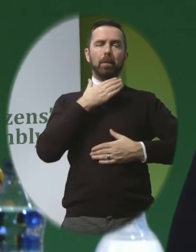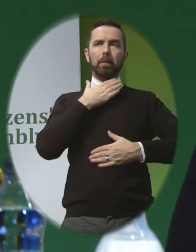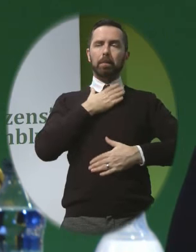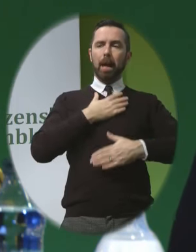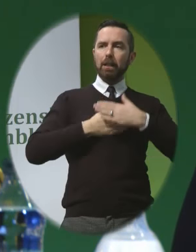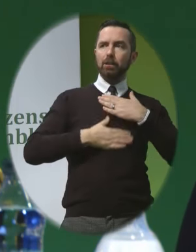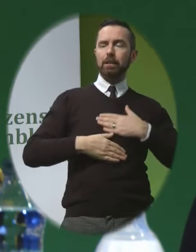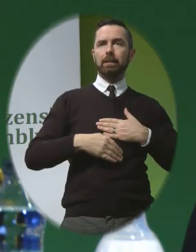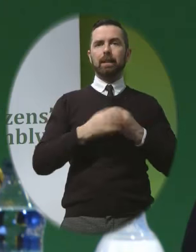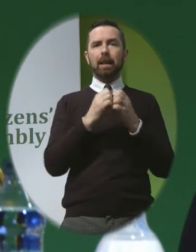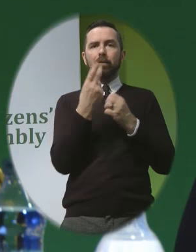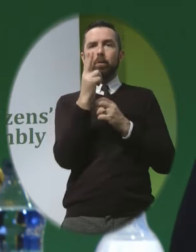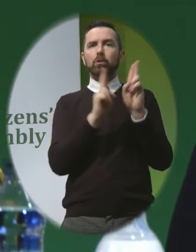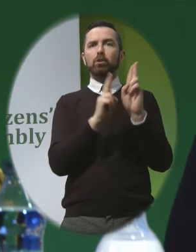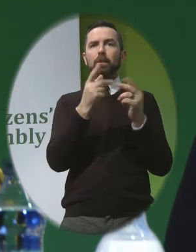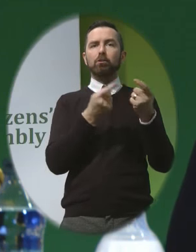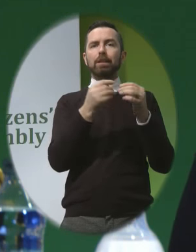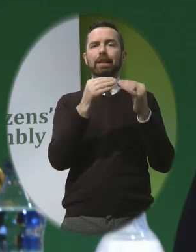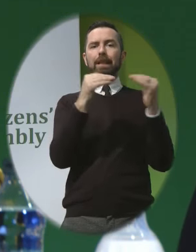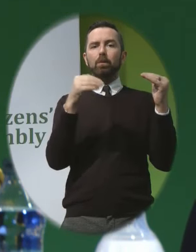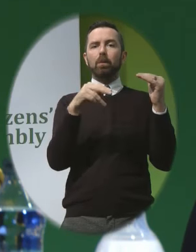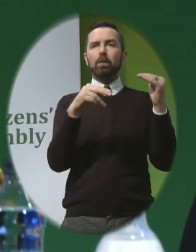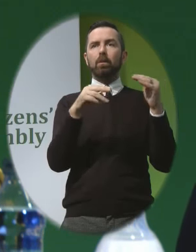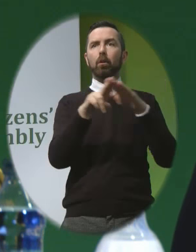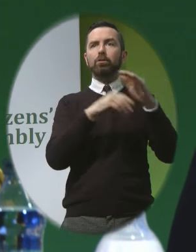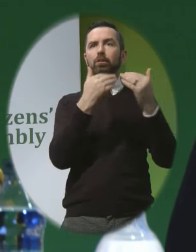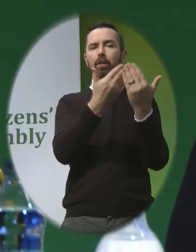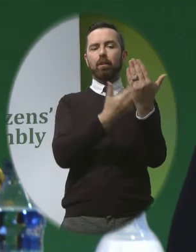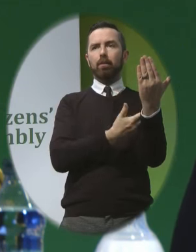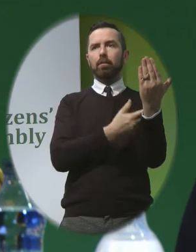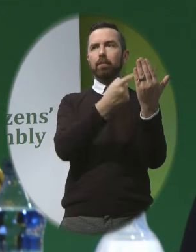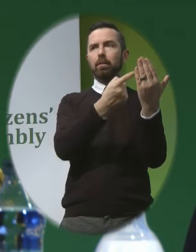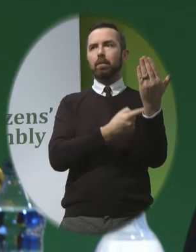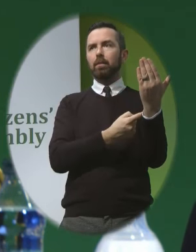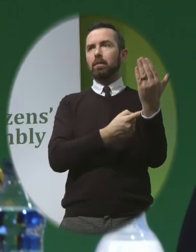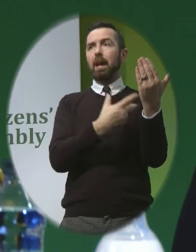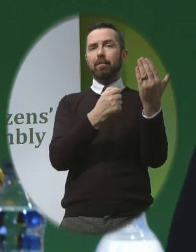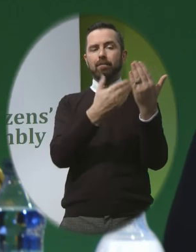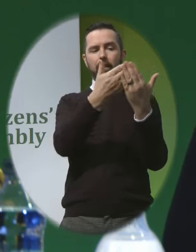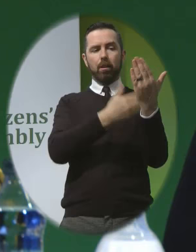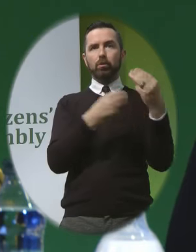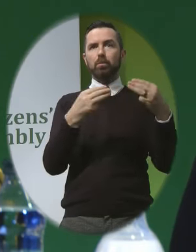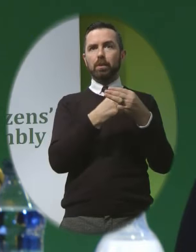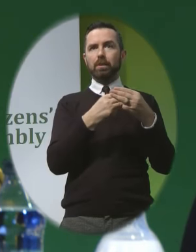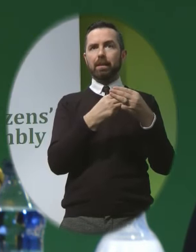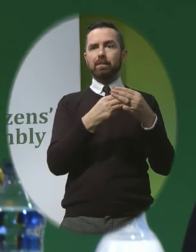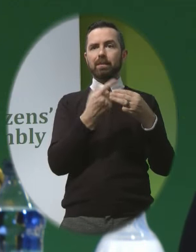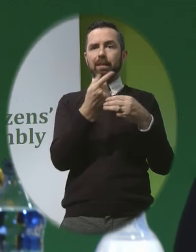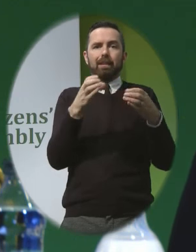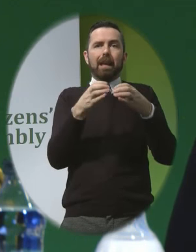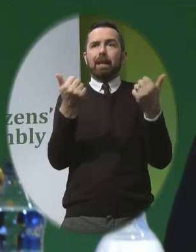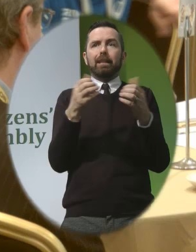should be treated equally under the law And that's when you withdraw protection in law from a certain category of human beings